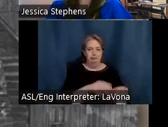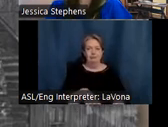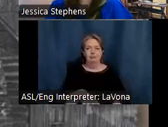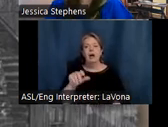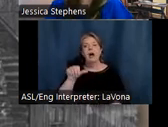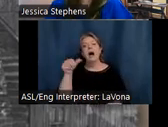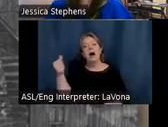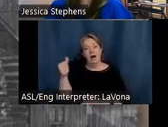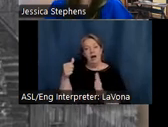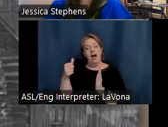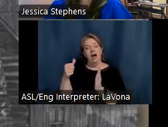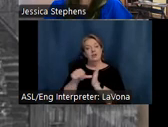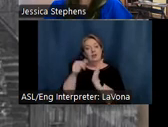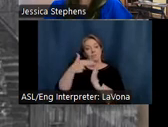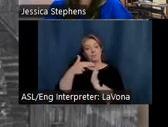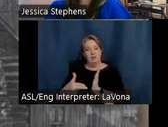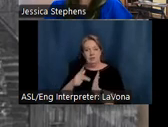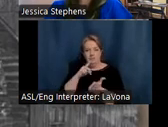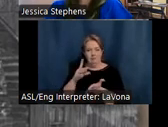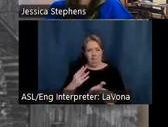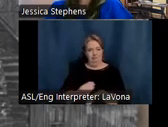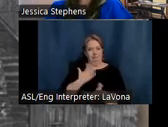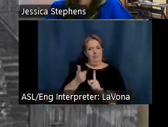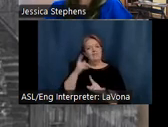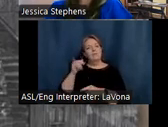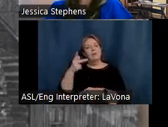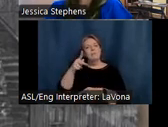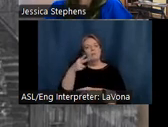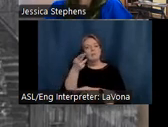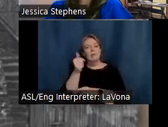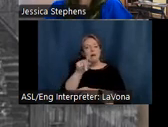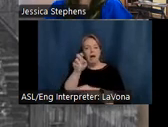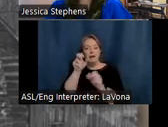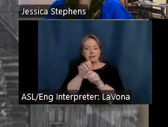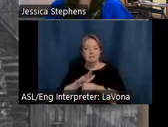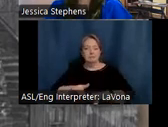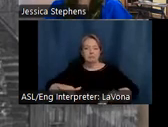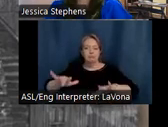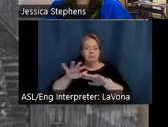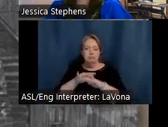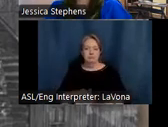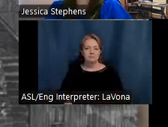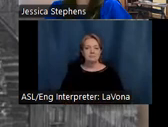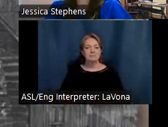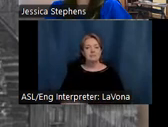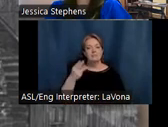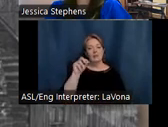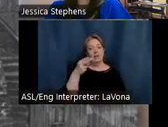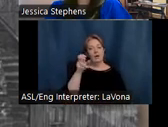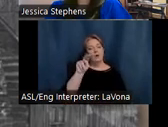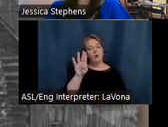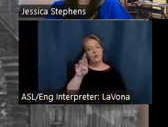Frank Hoenberger, a photographer and journalist came to live in Brown County in 1917